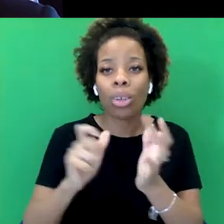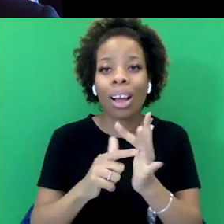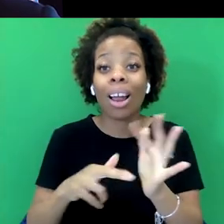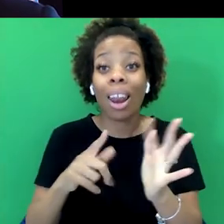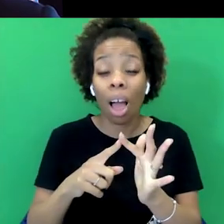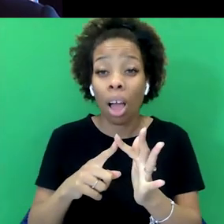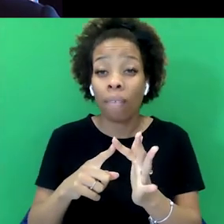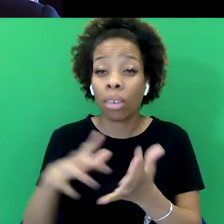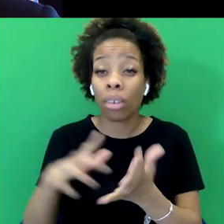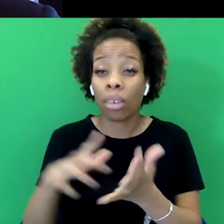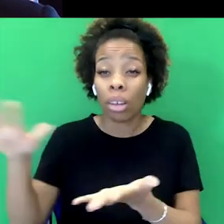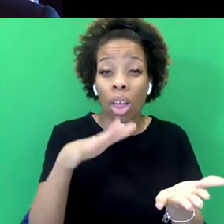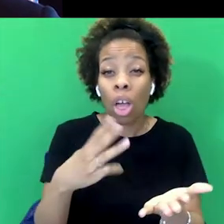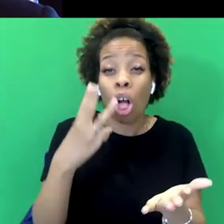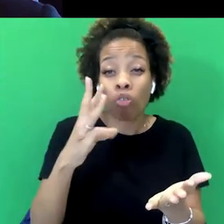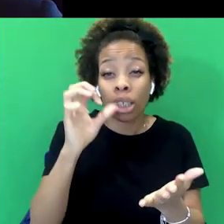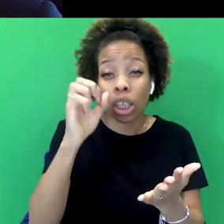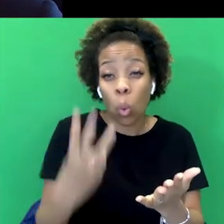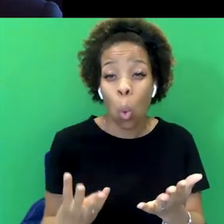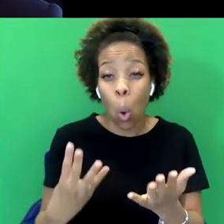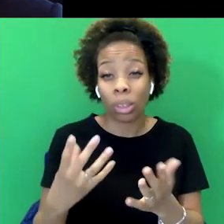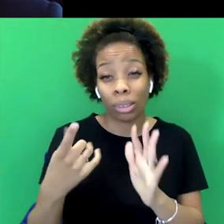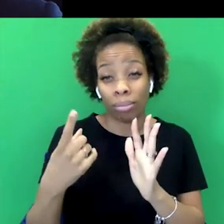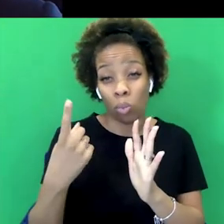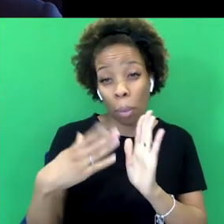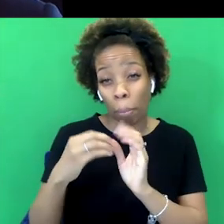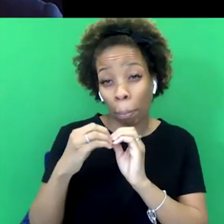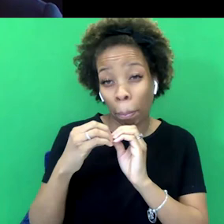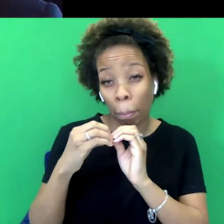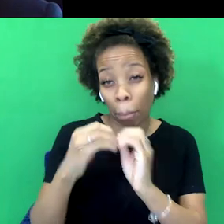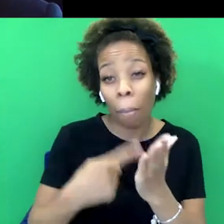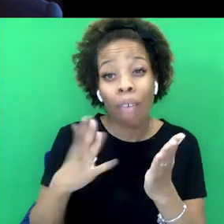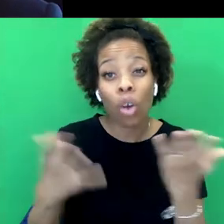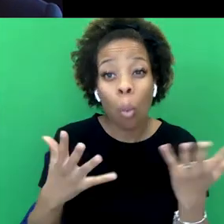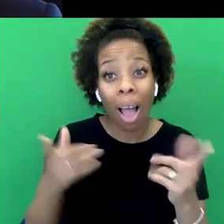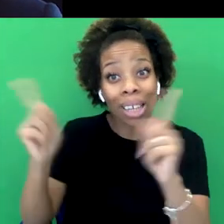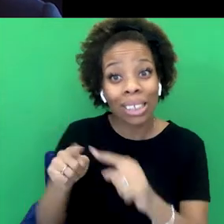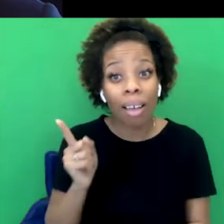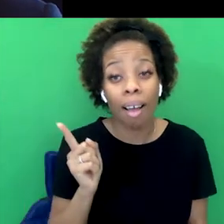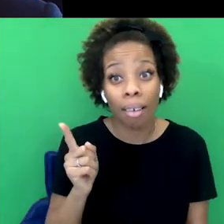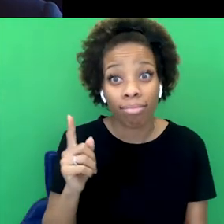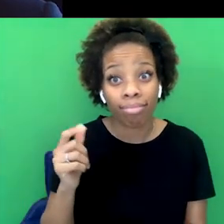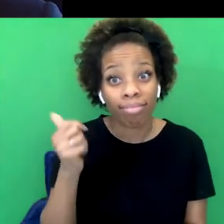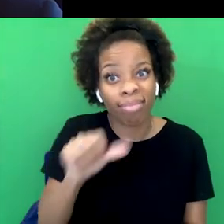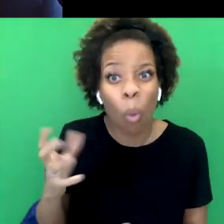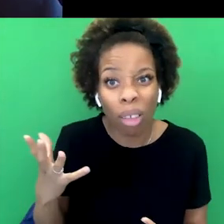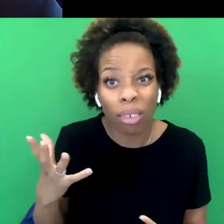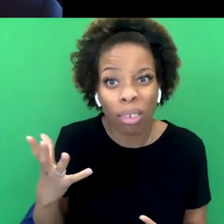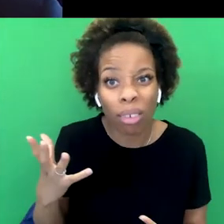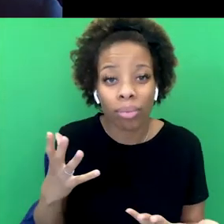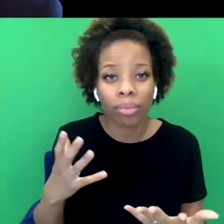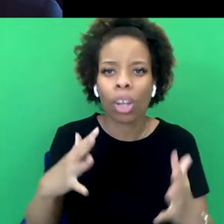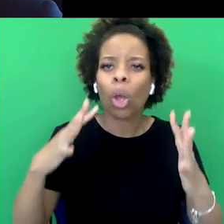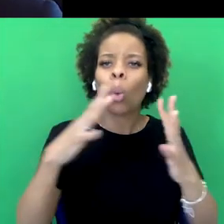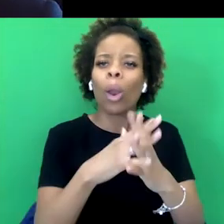three quarters of a billion pounds from India. That's an indication of what might have been stolen. We know that William Pitt,